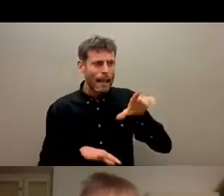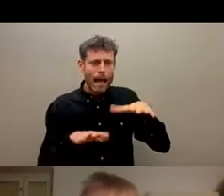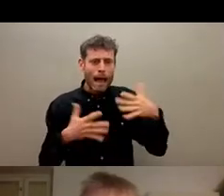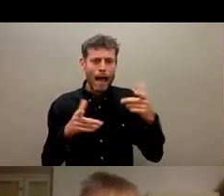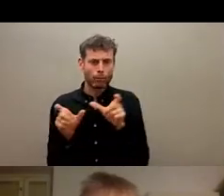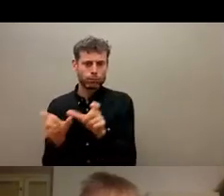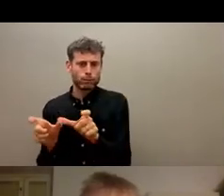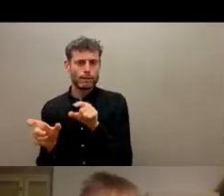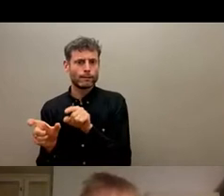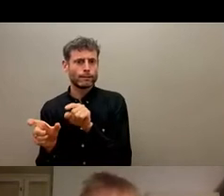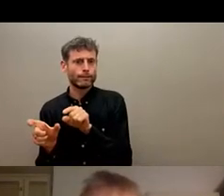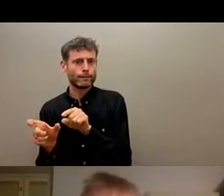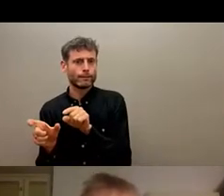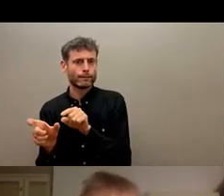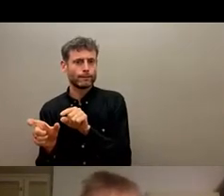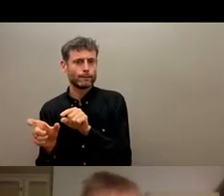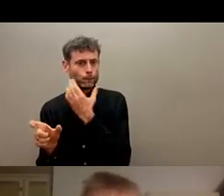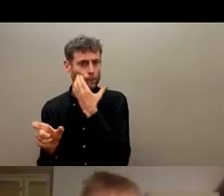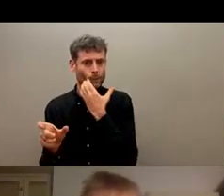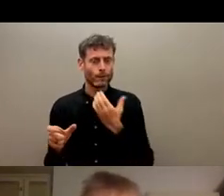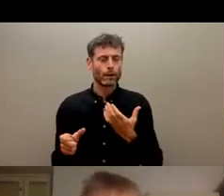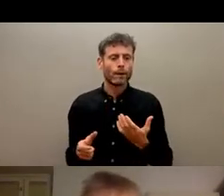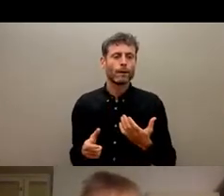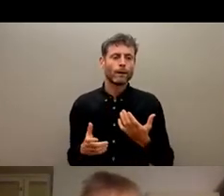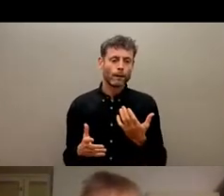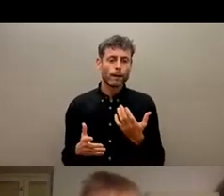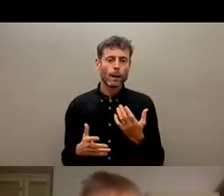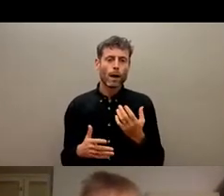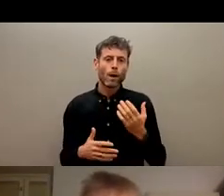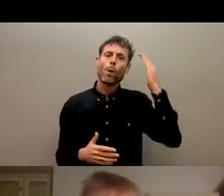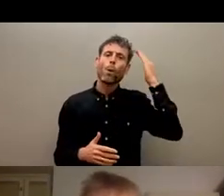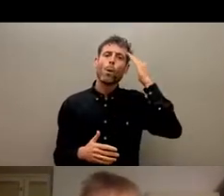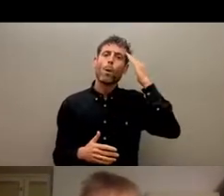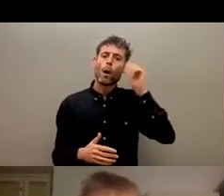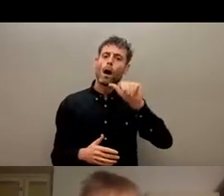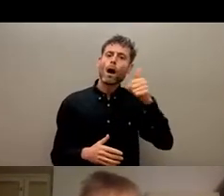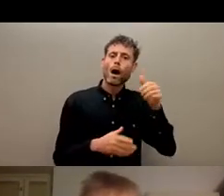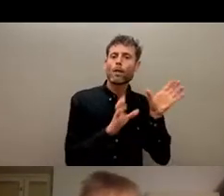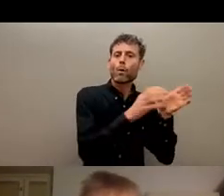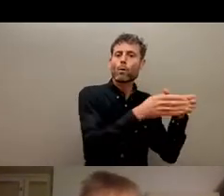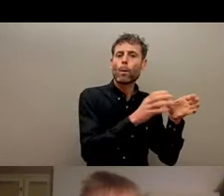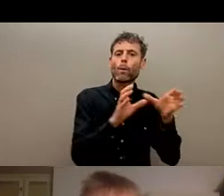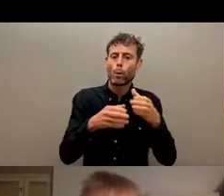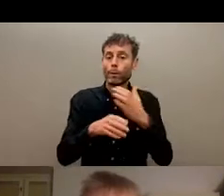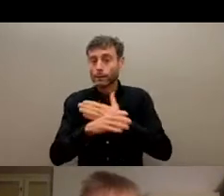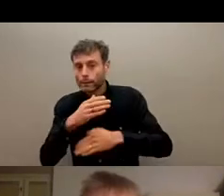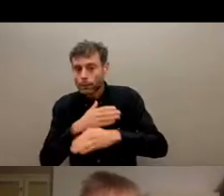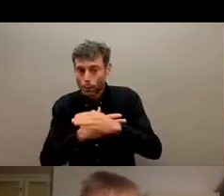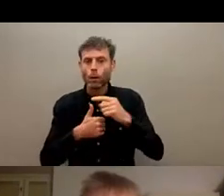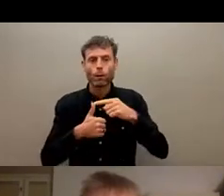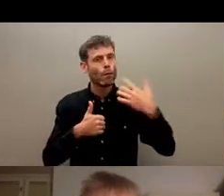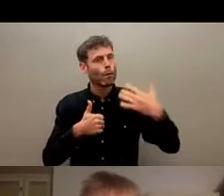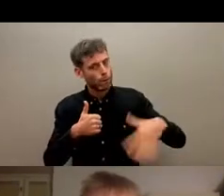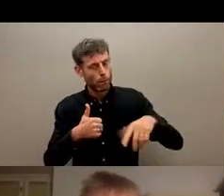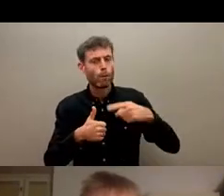about that. I mean, I'm not saying the other two things are not very, very important, but I just found that I was really disappointed about that,